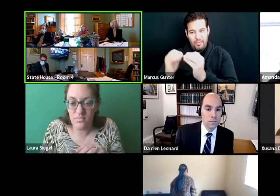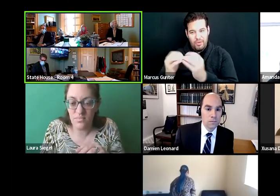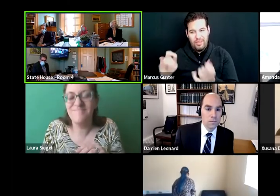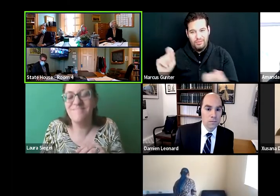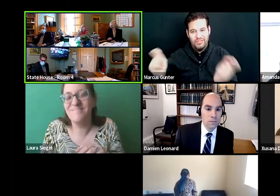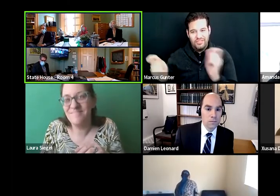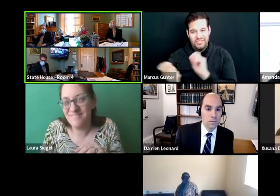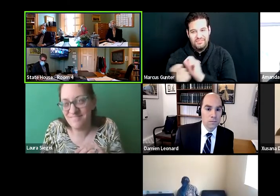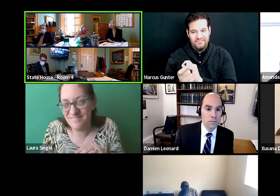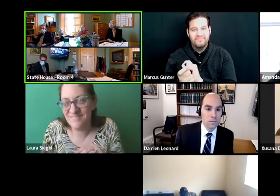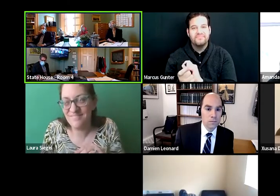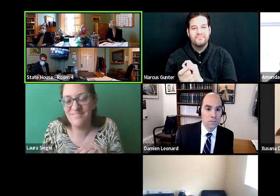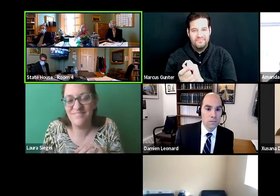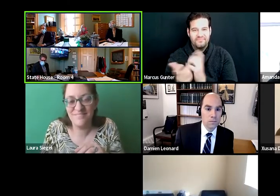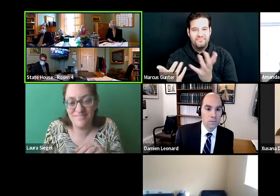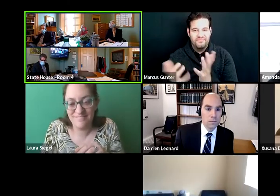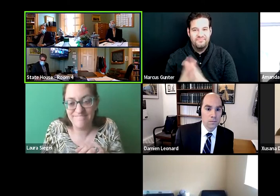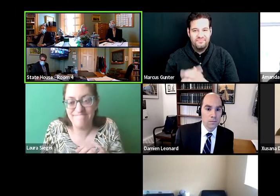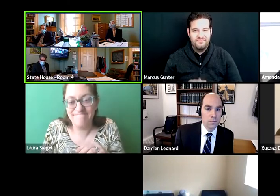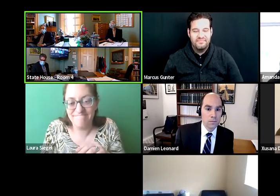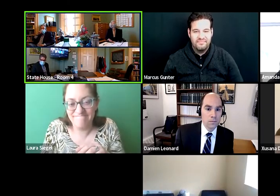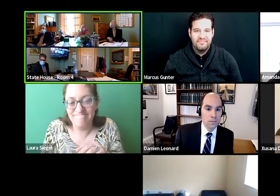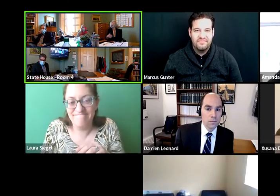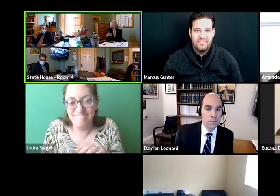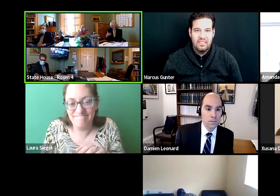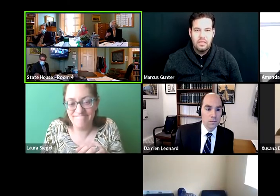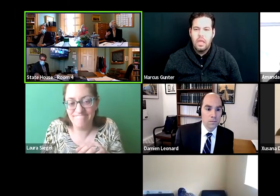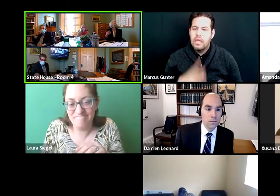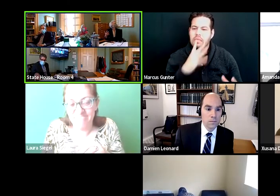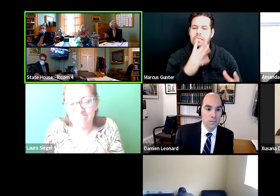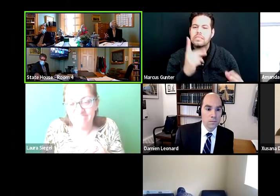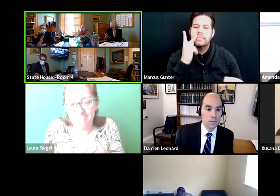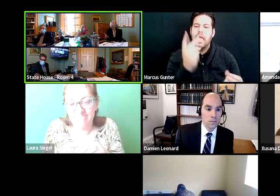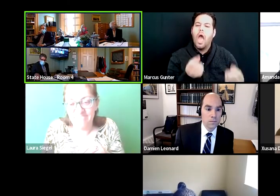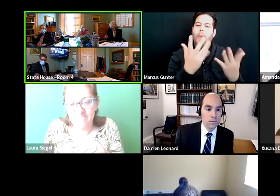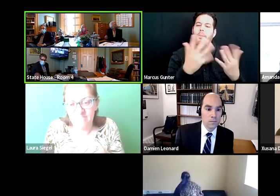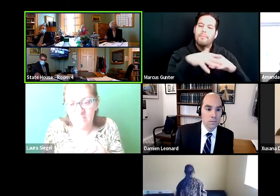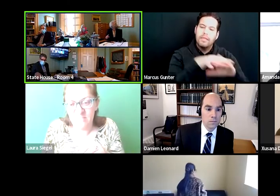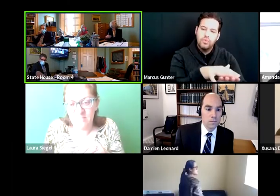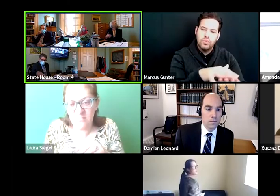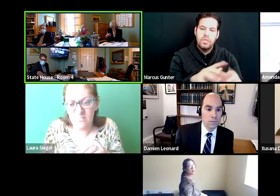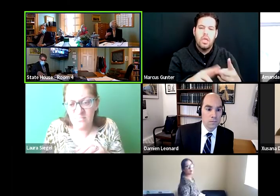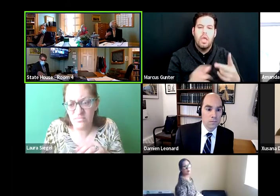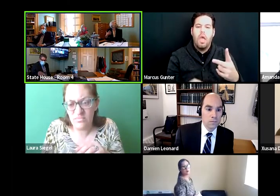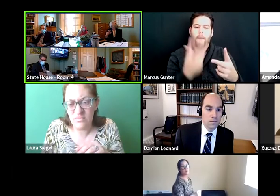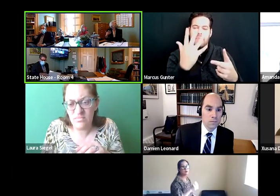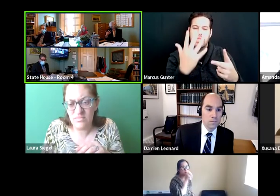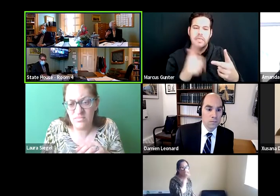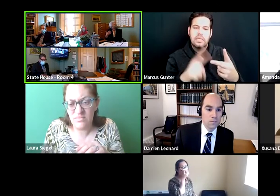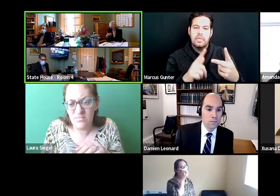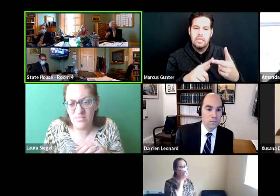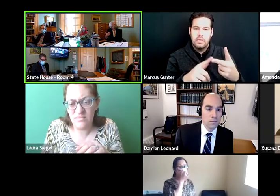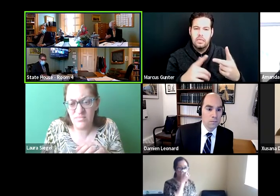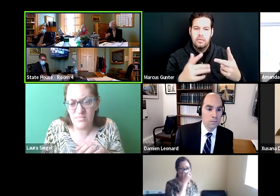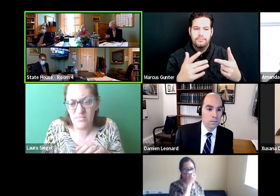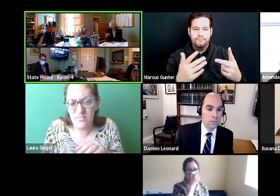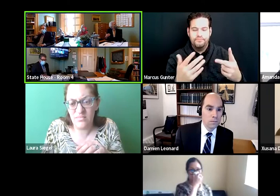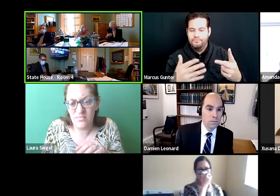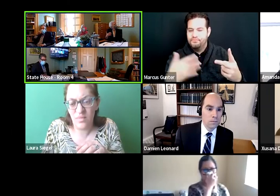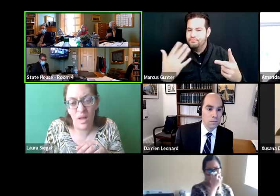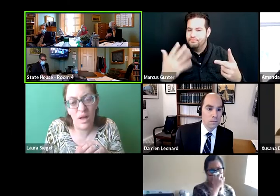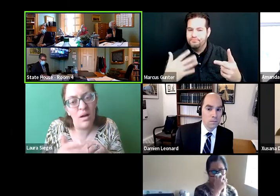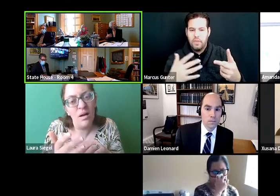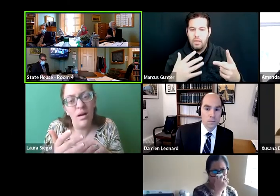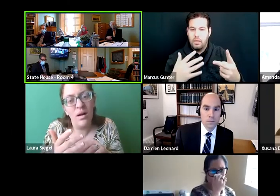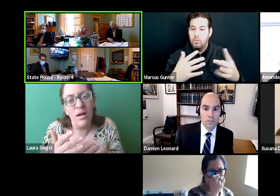And, and how, I mean, yeah. I mean, how many are mainstreamed in our schools? How many are getting, you know, are,